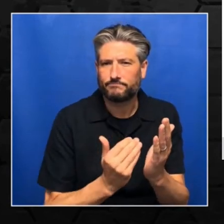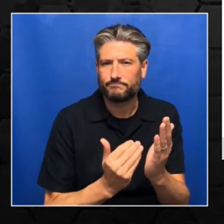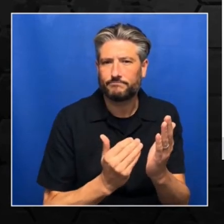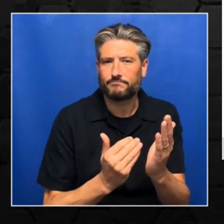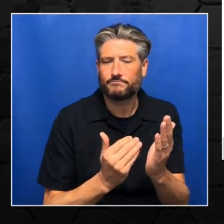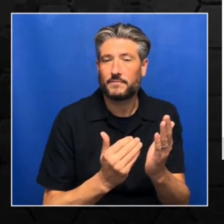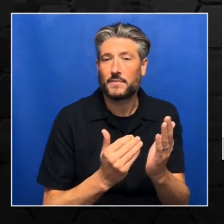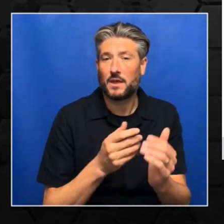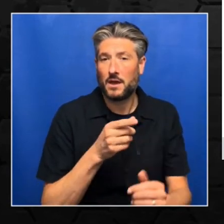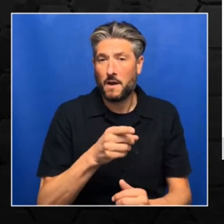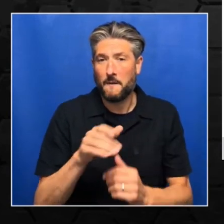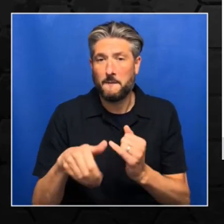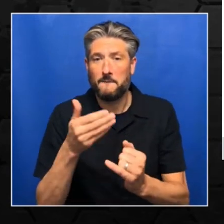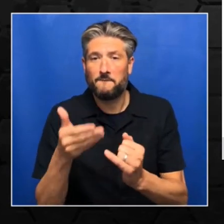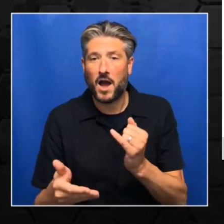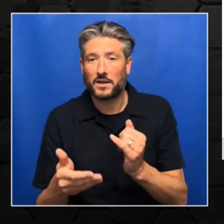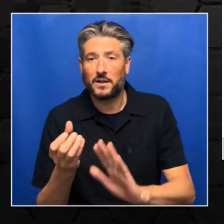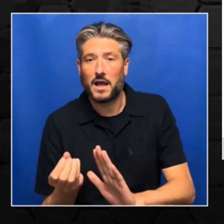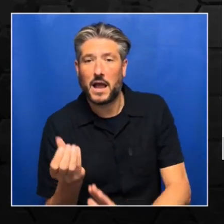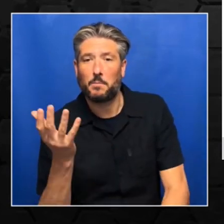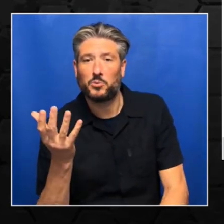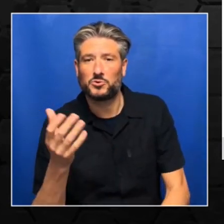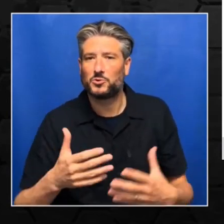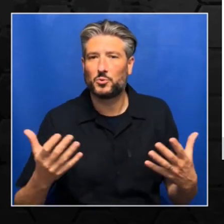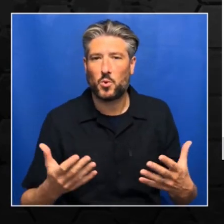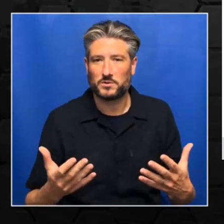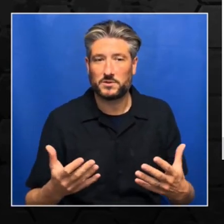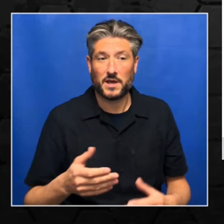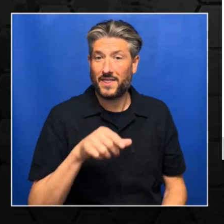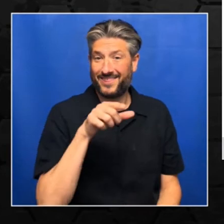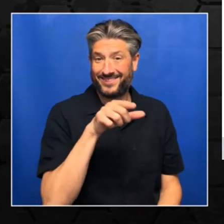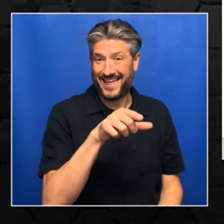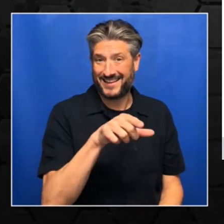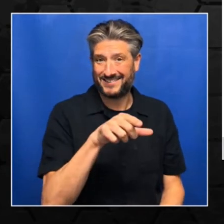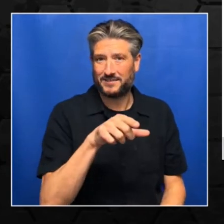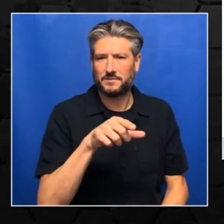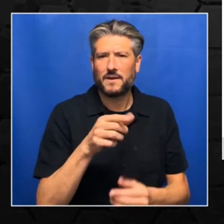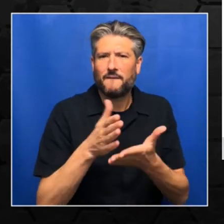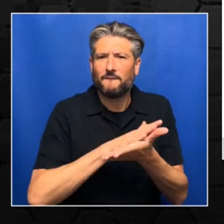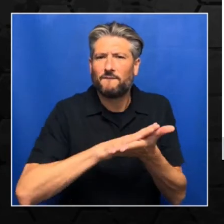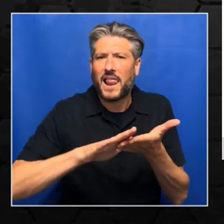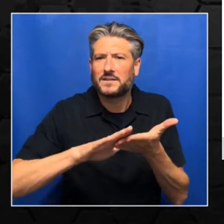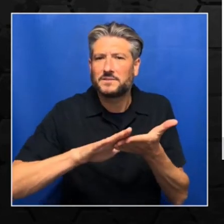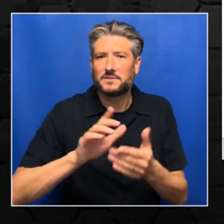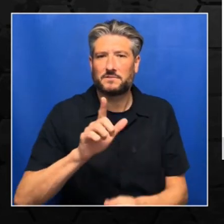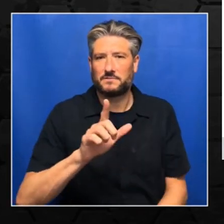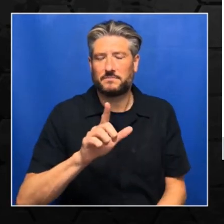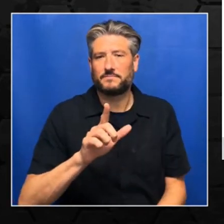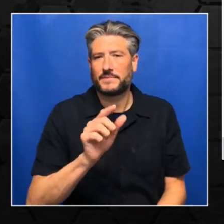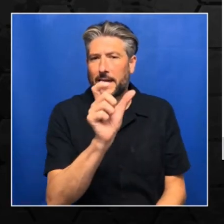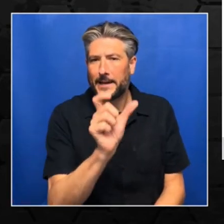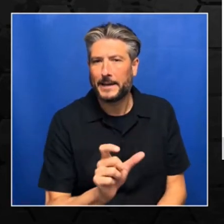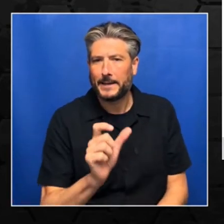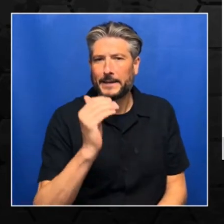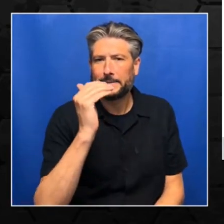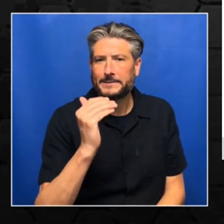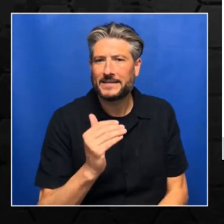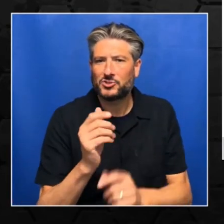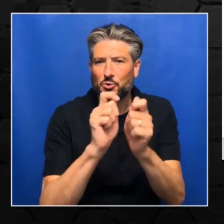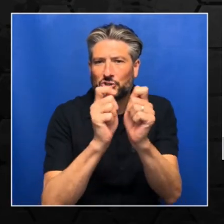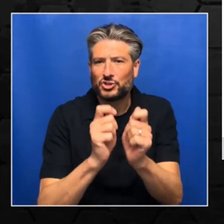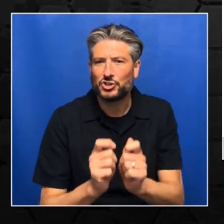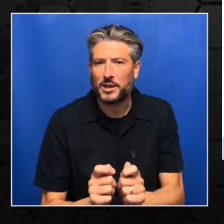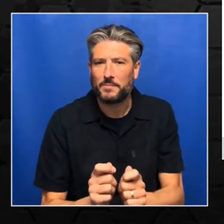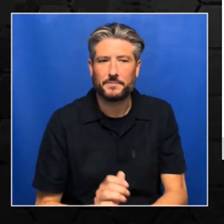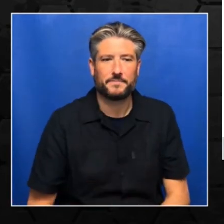that's what flattened does. It basically reshaped the tensor. Now, the input in neural network can never or cannot be, you know,